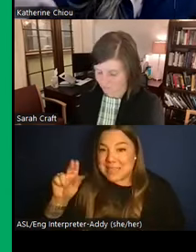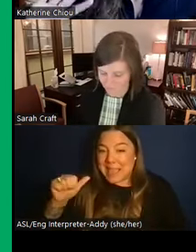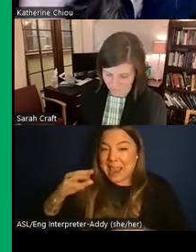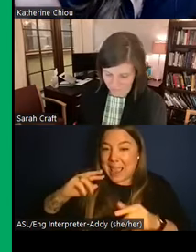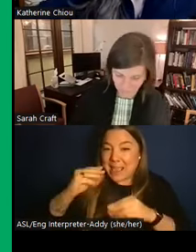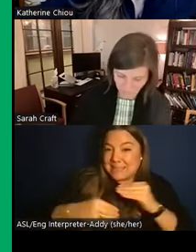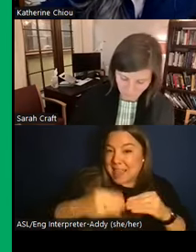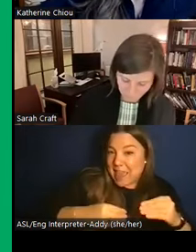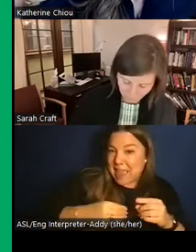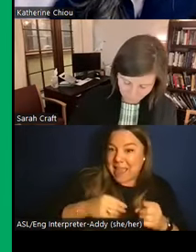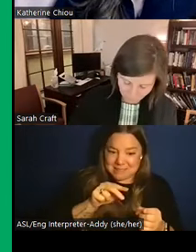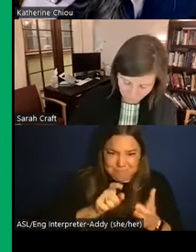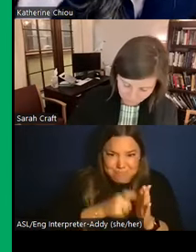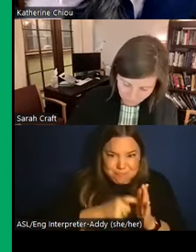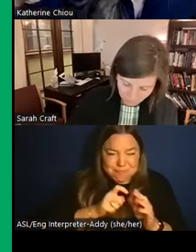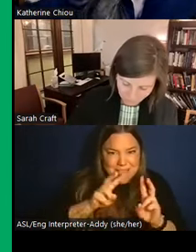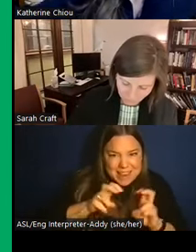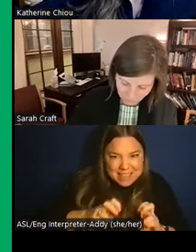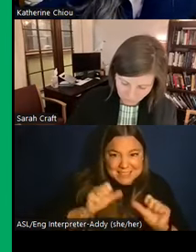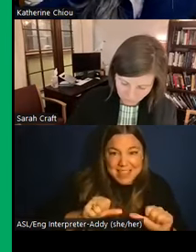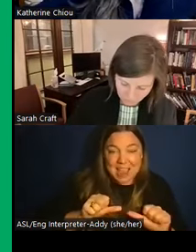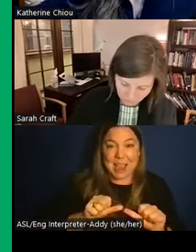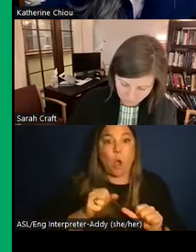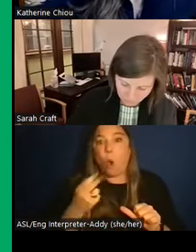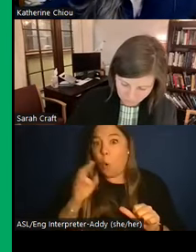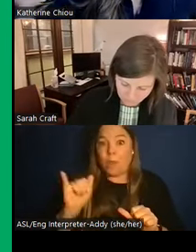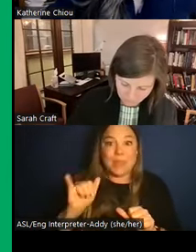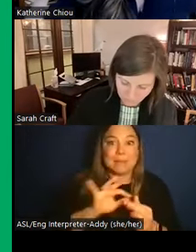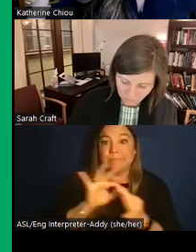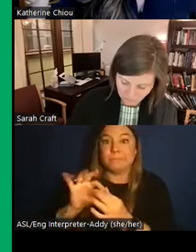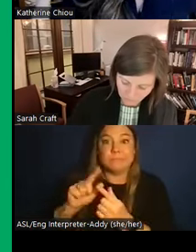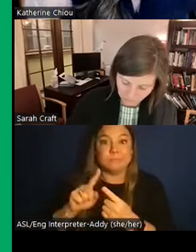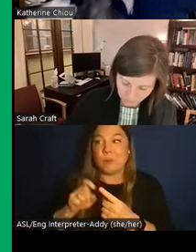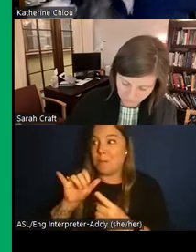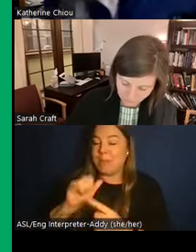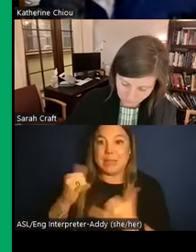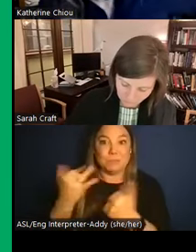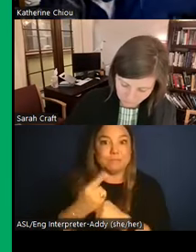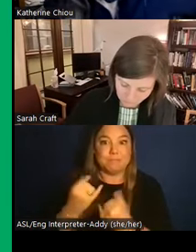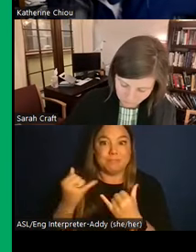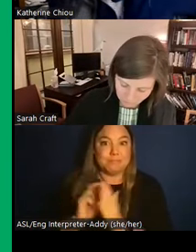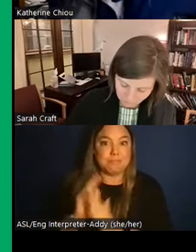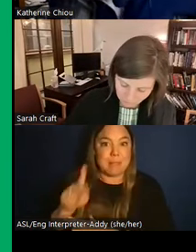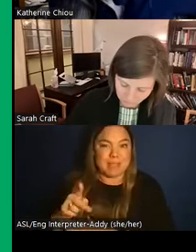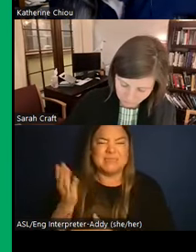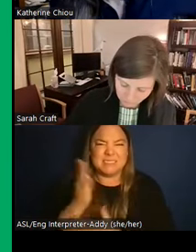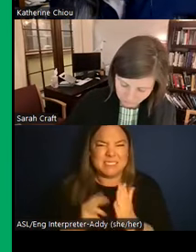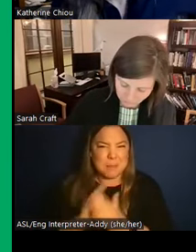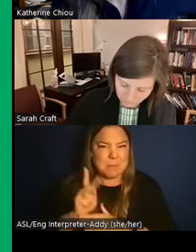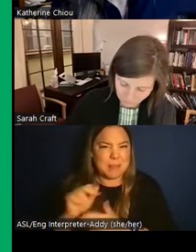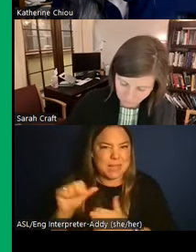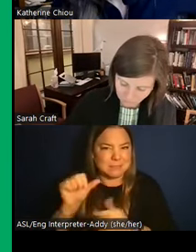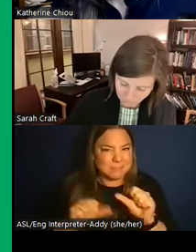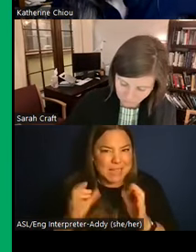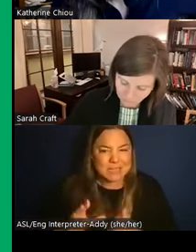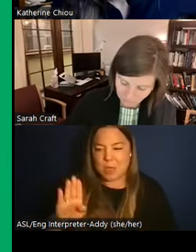certifiably say that it is a correlate of some modern plant. Now we have botanists who have done some research and tried